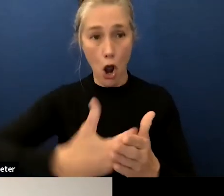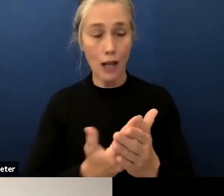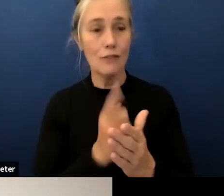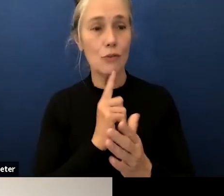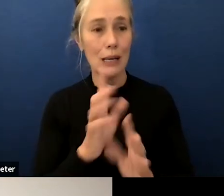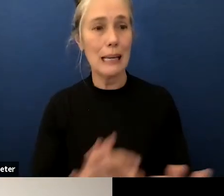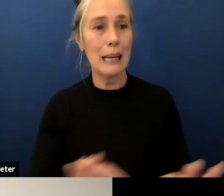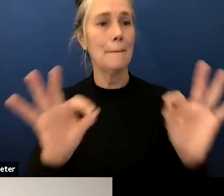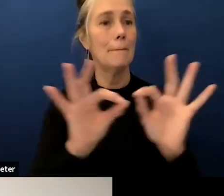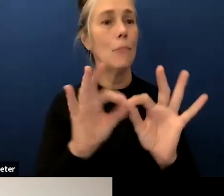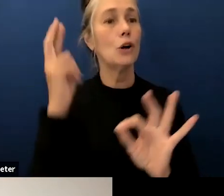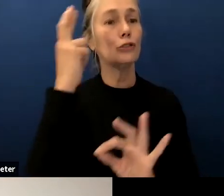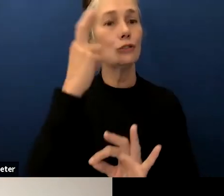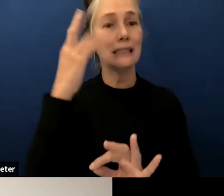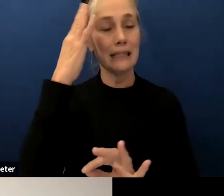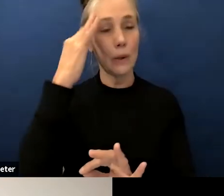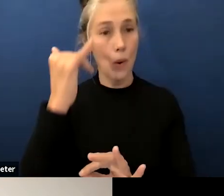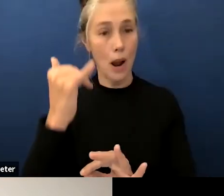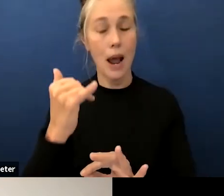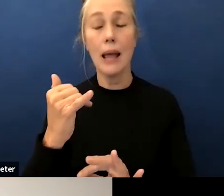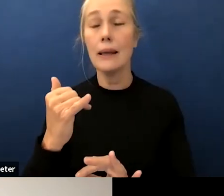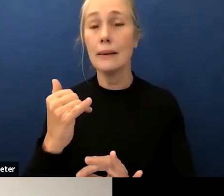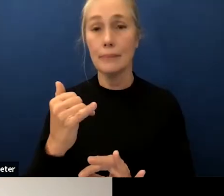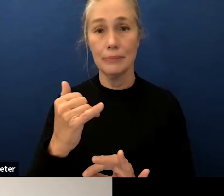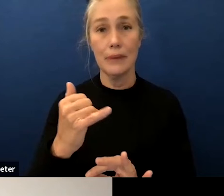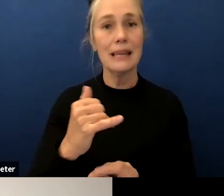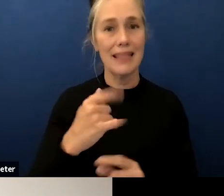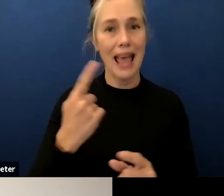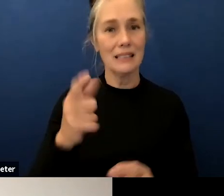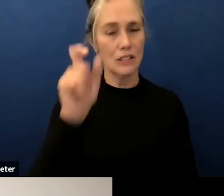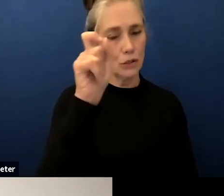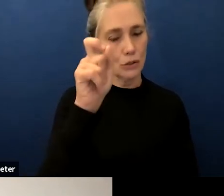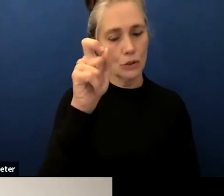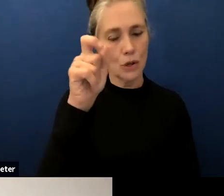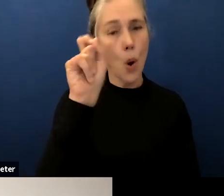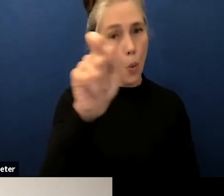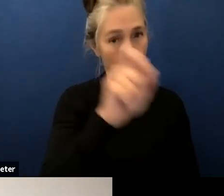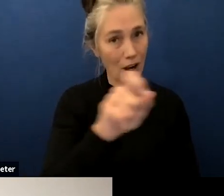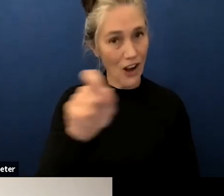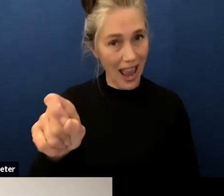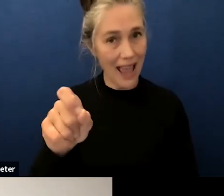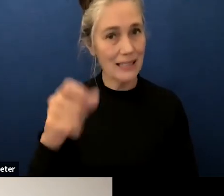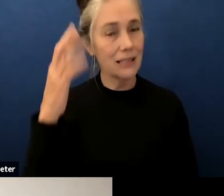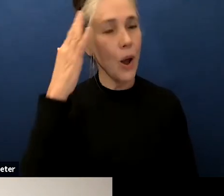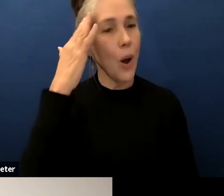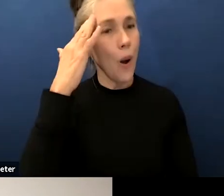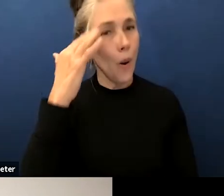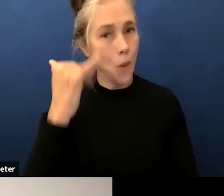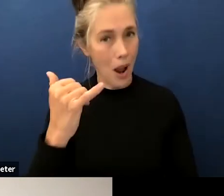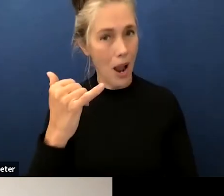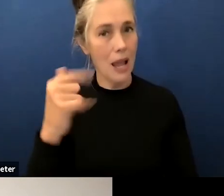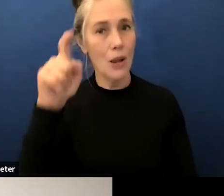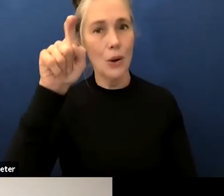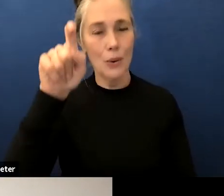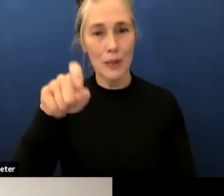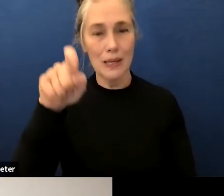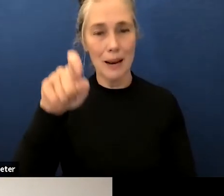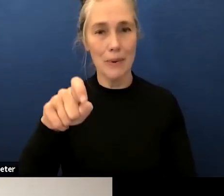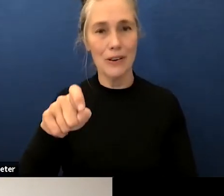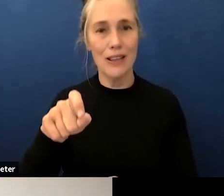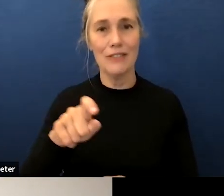important reasons which is what the whereas statements are the reasons why we need to really take